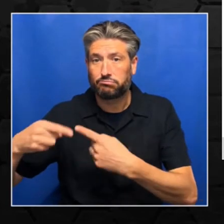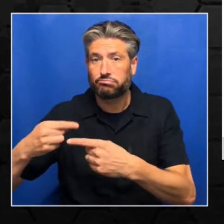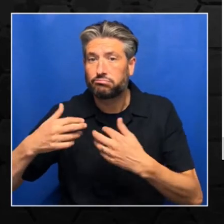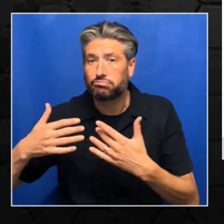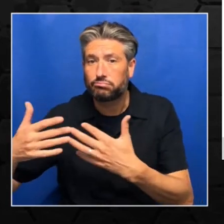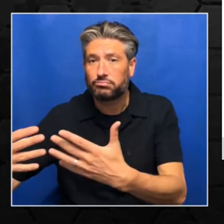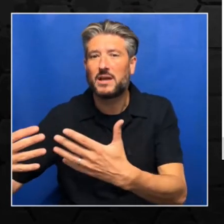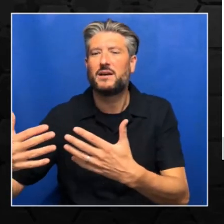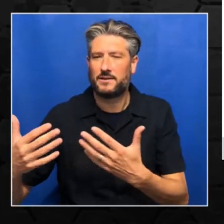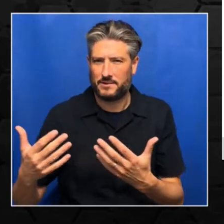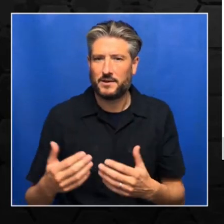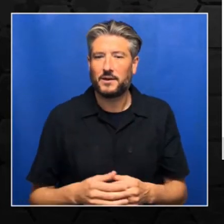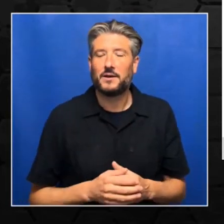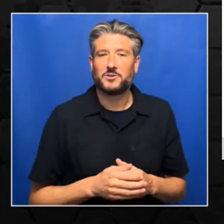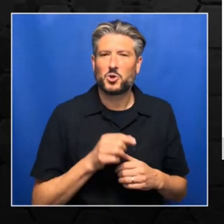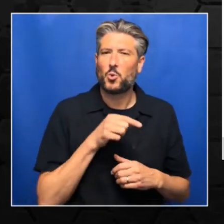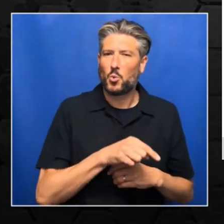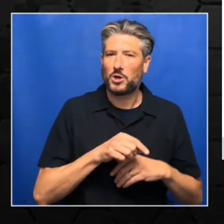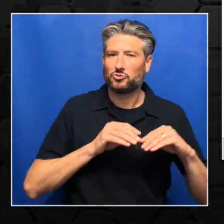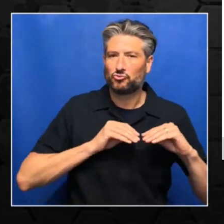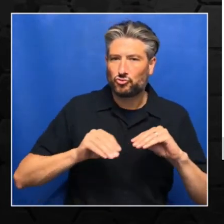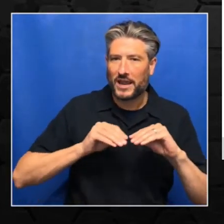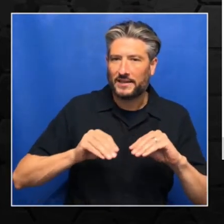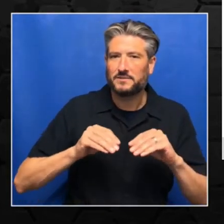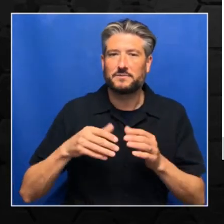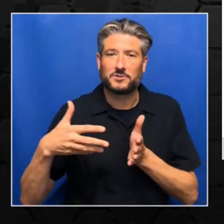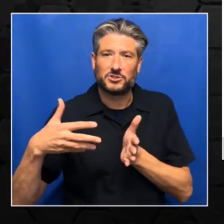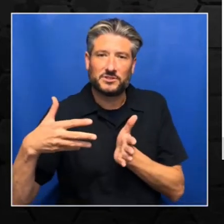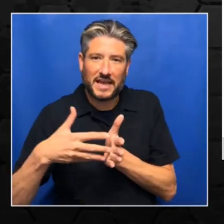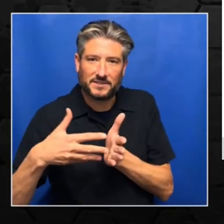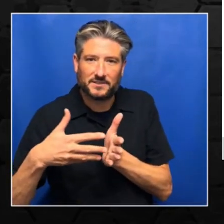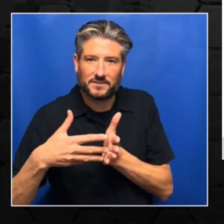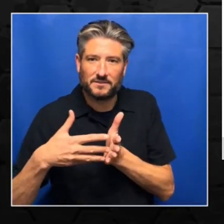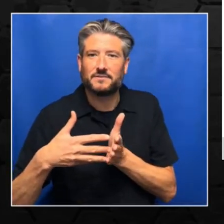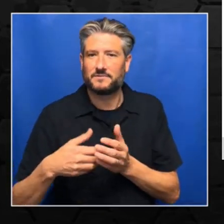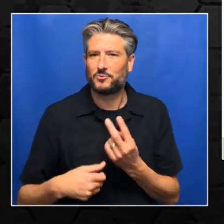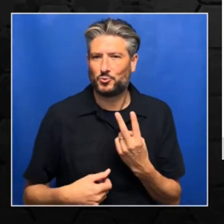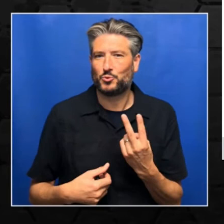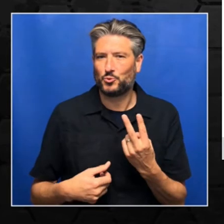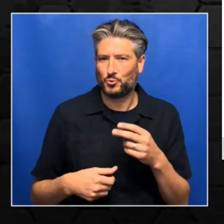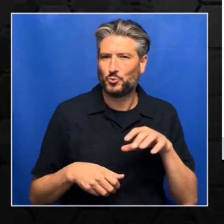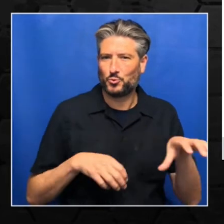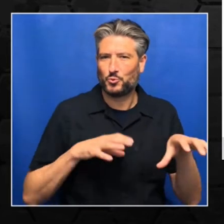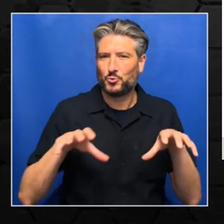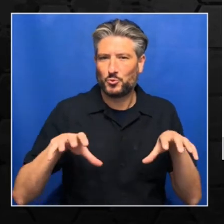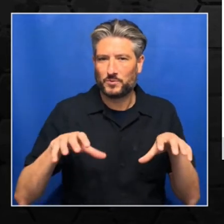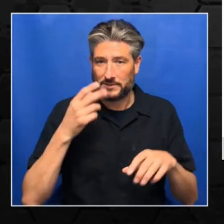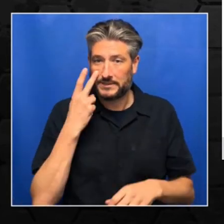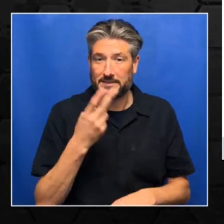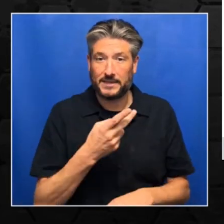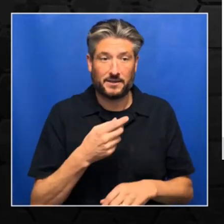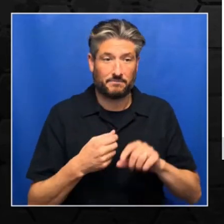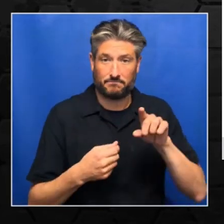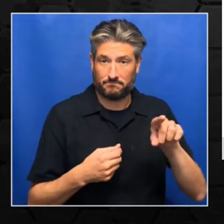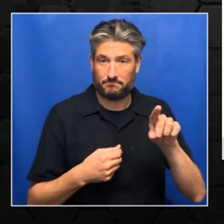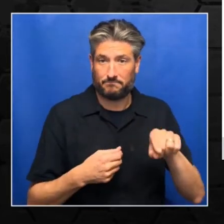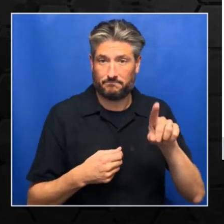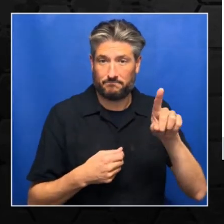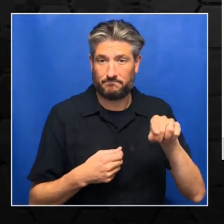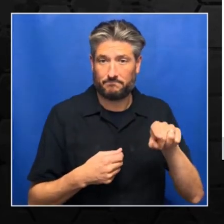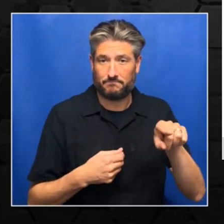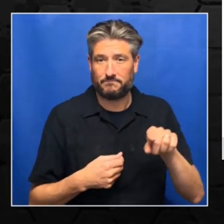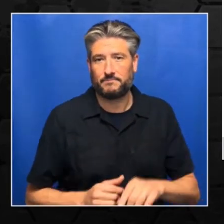so the train will be equals to true. But over here, you can see it's test data set. So over there, our train is equals to false.